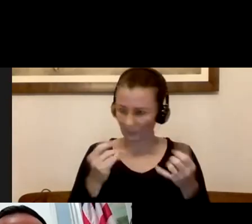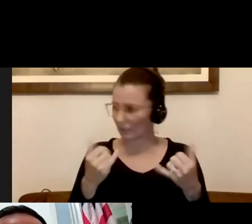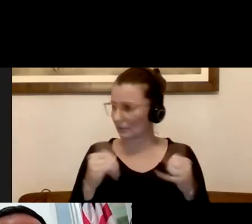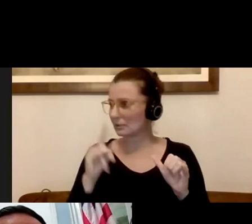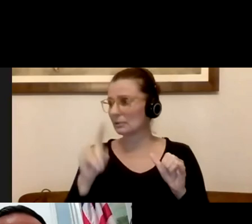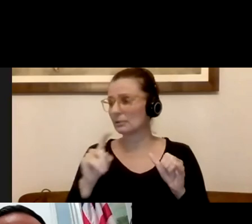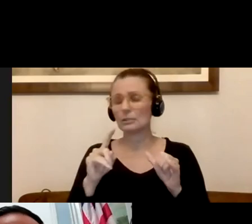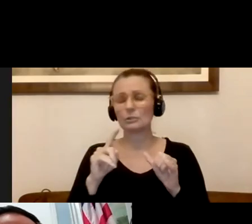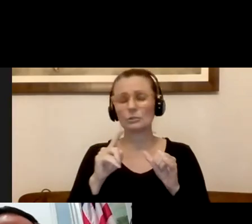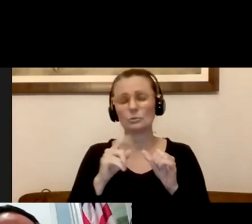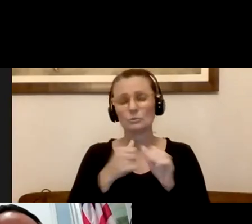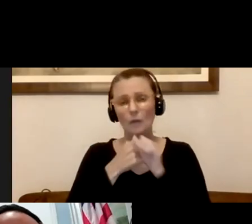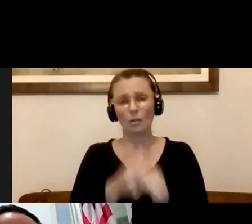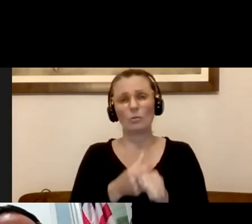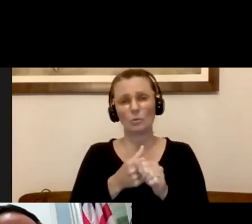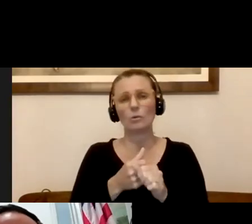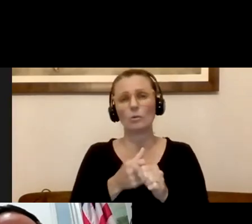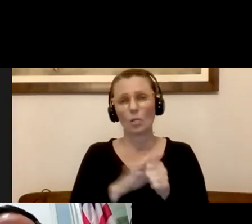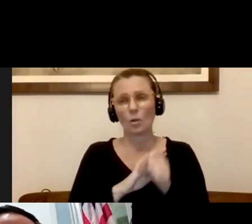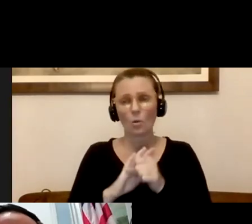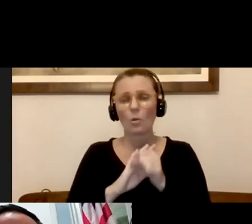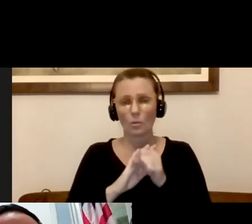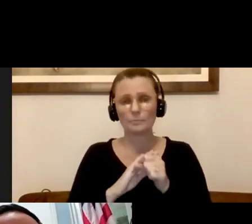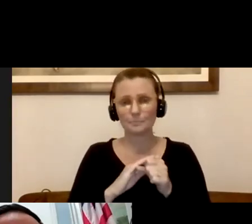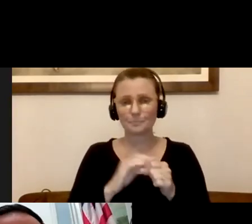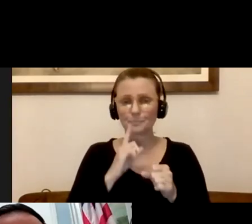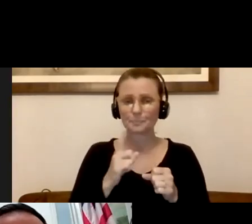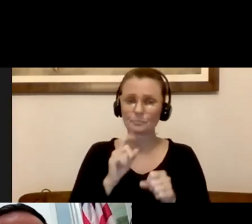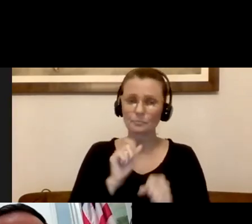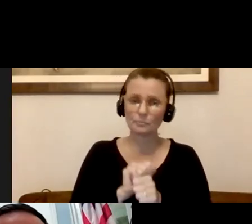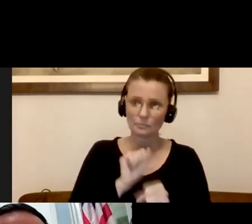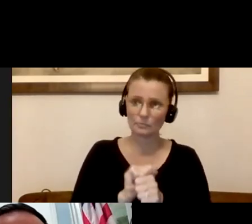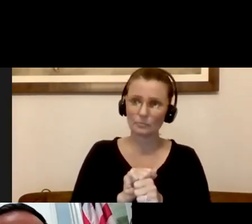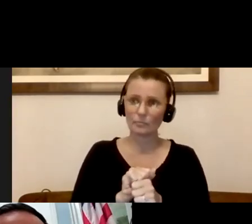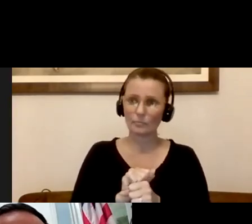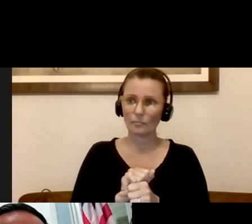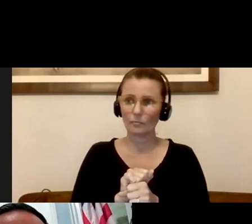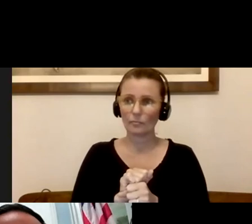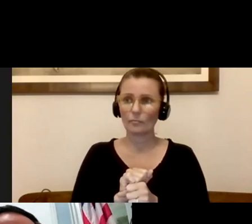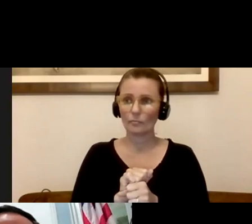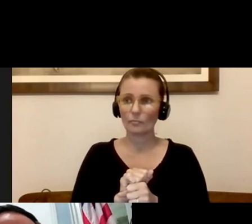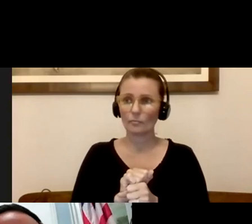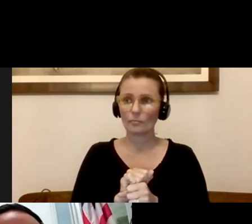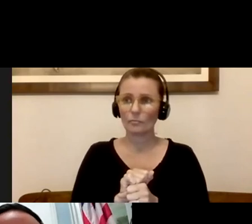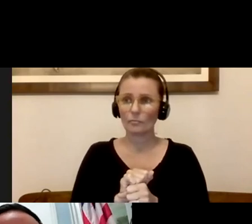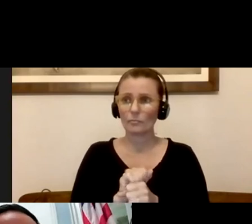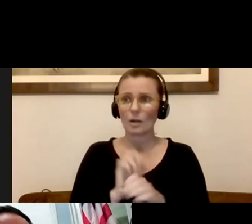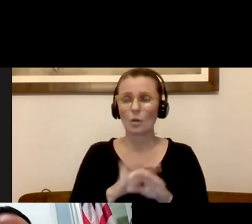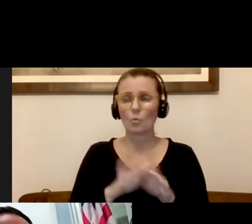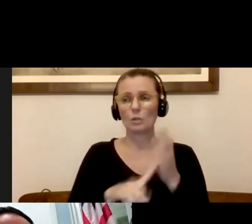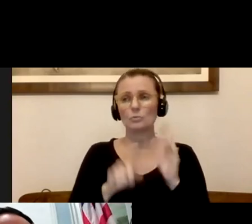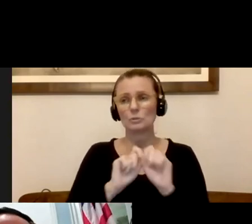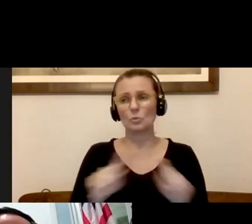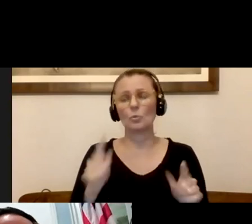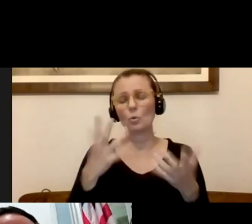local orders as well. So we're working and giving input to the commonwealth so that we're uniform and consistent about what's released. What we don't want to have is a set of